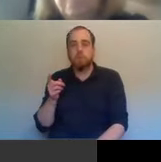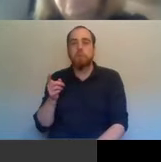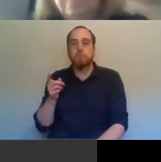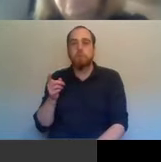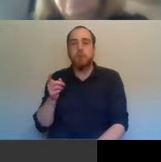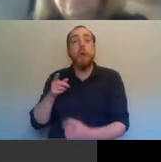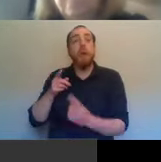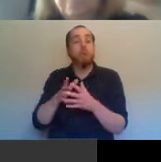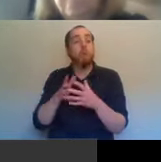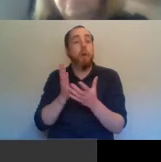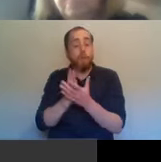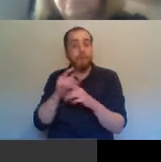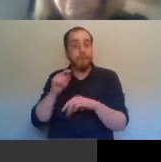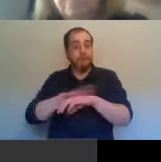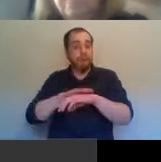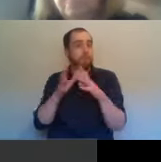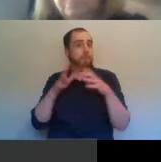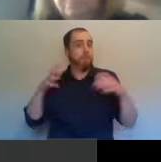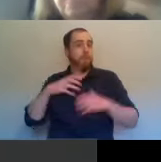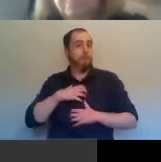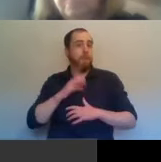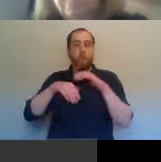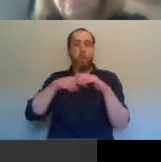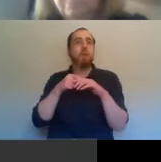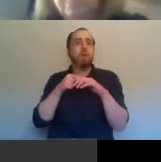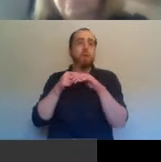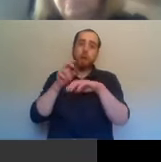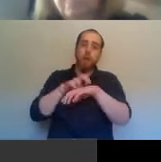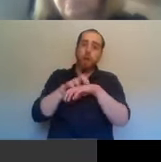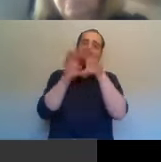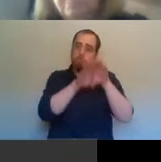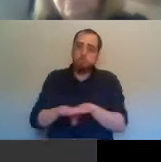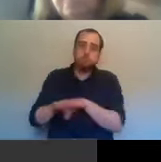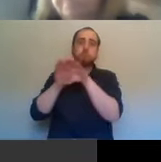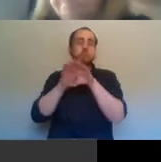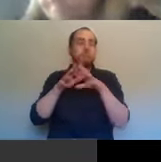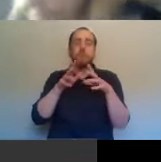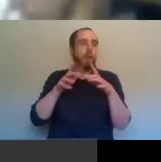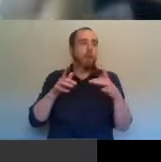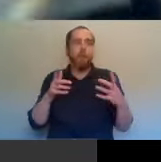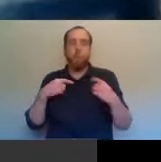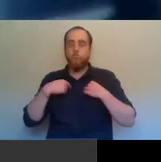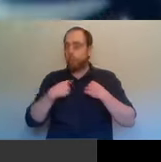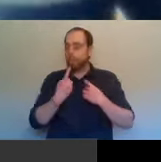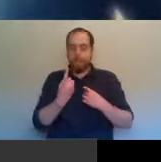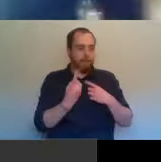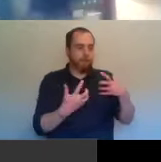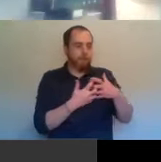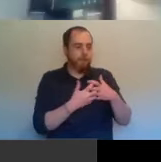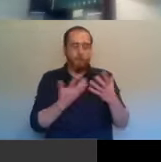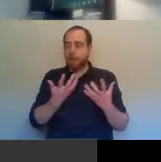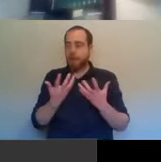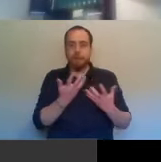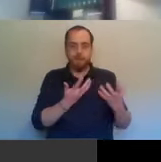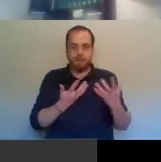of that. So they were, they were, there was a lot of pain. There was a lot of pain for people after partition itself. And many